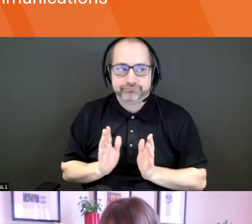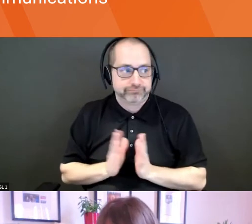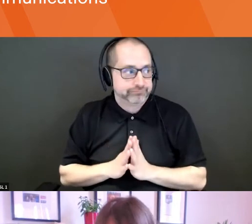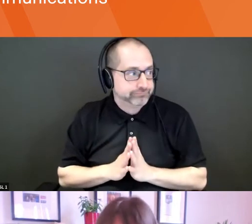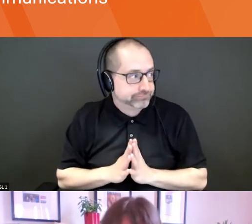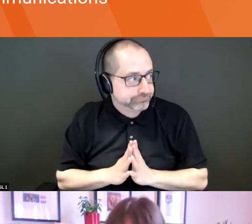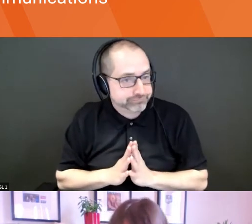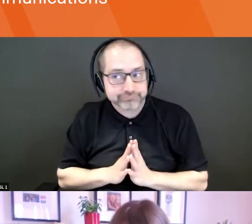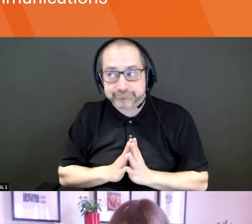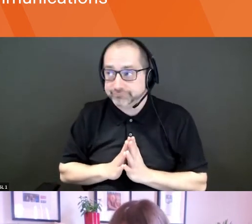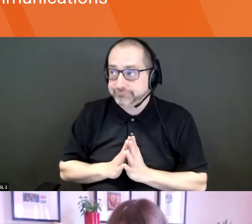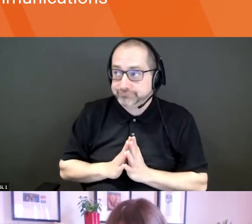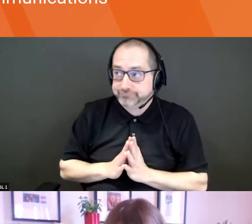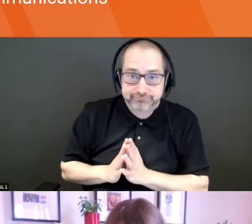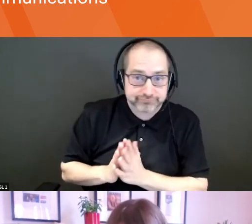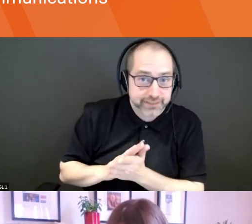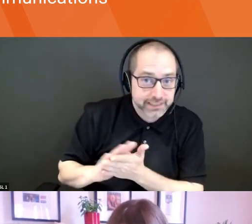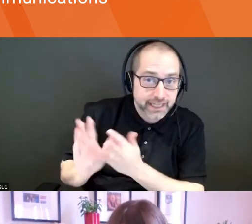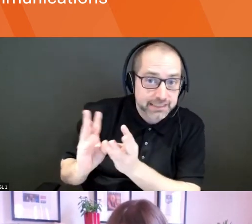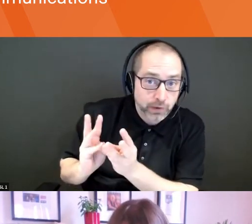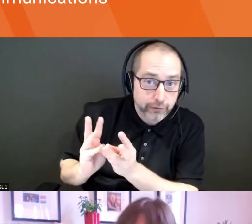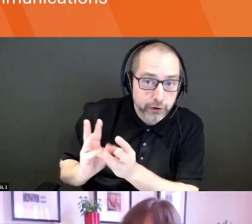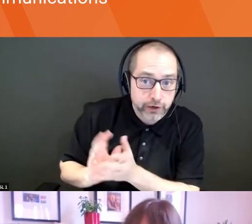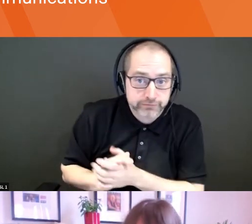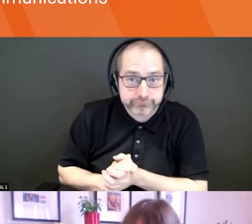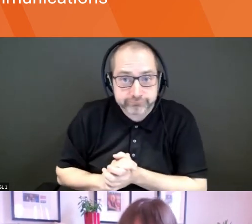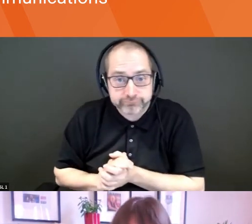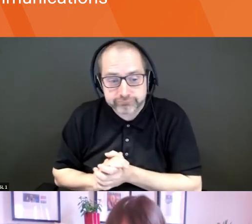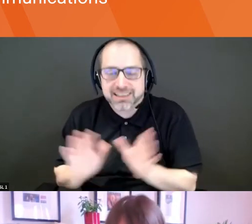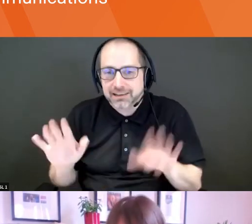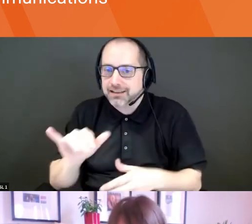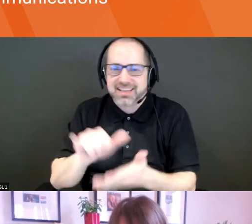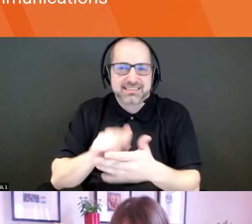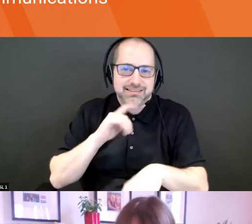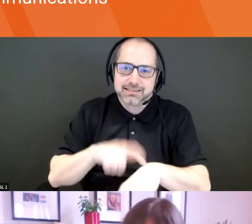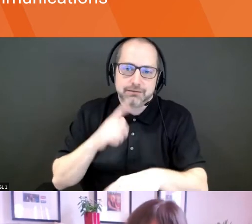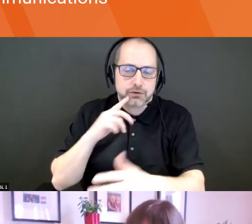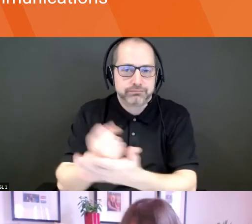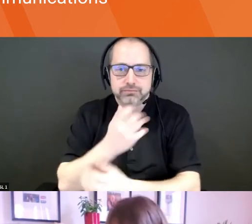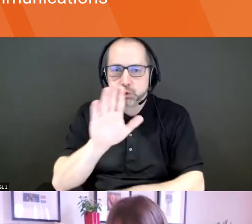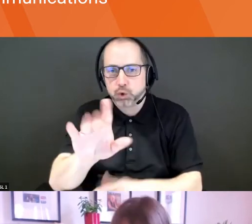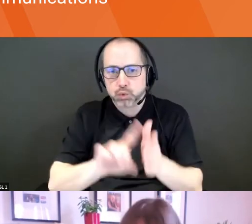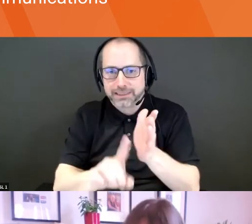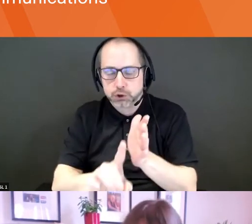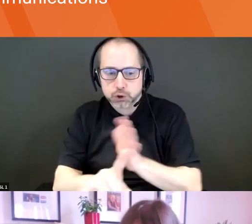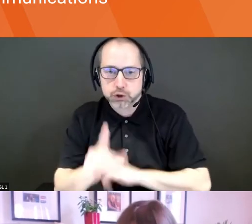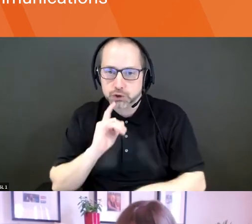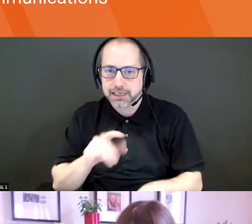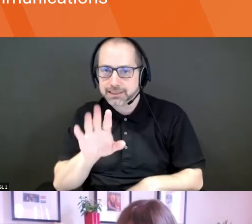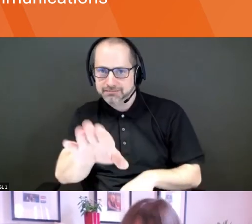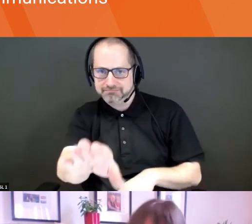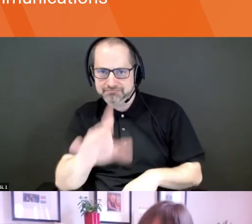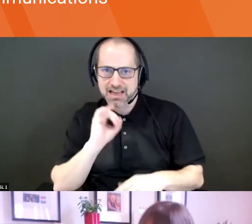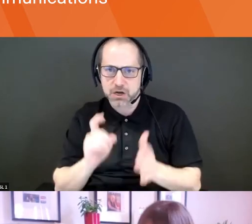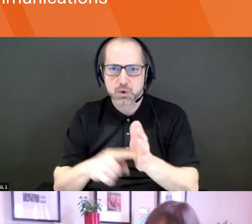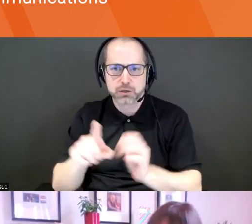weather conversation. Um, that's where your research comes in. So you can say, Hey, uh, you know, I noticed you, uh, you're a big fan of the Rolling